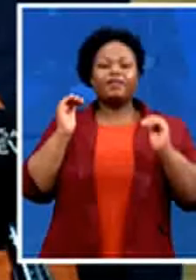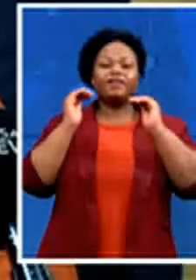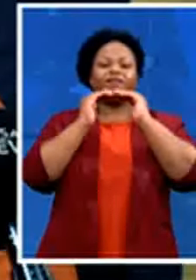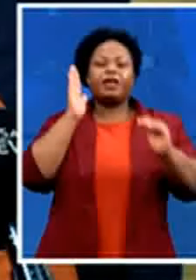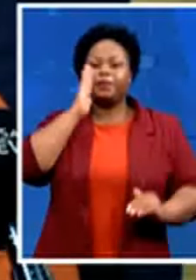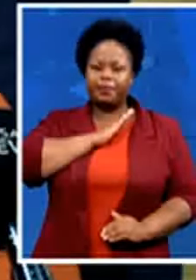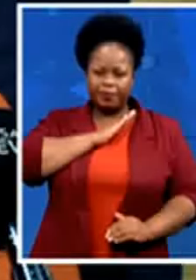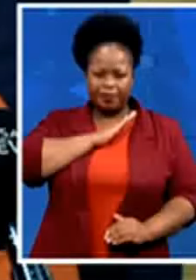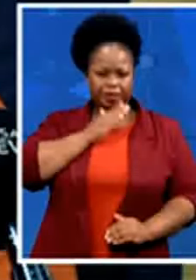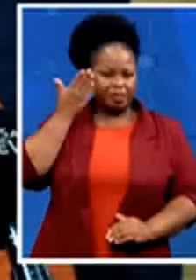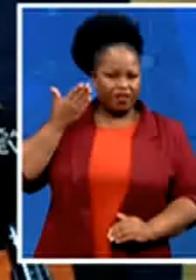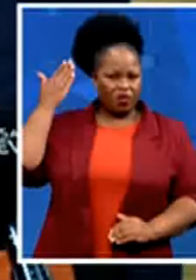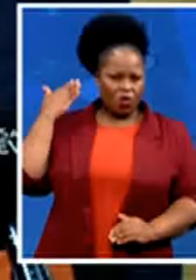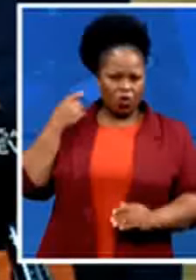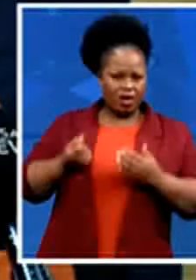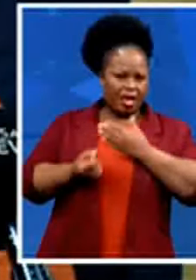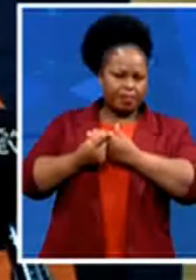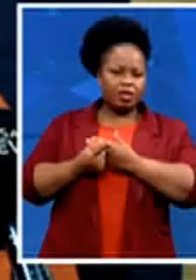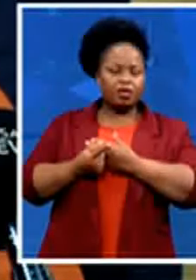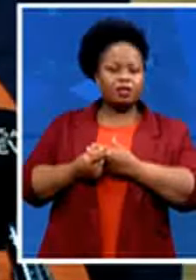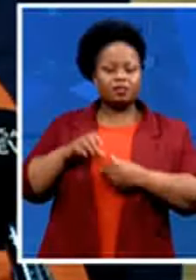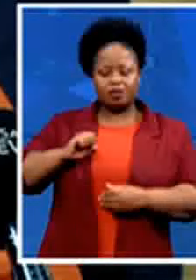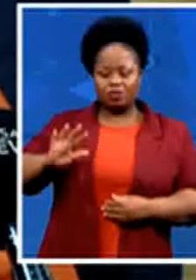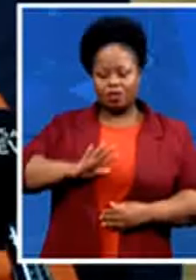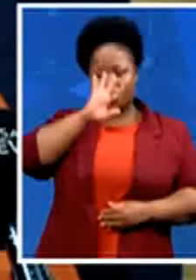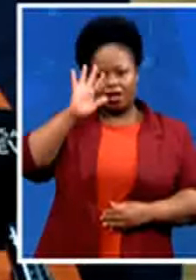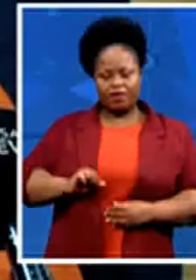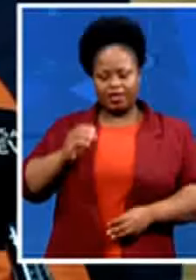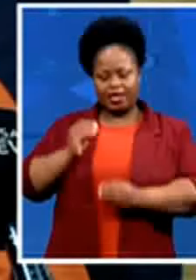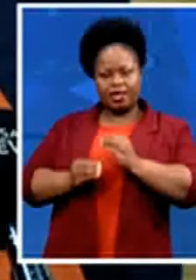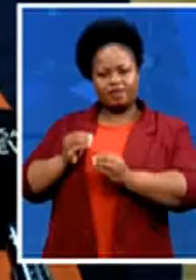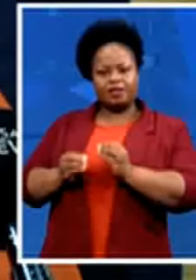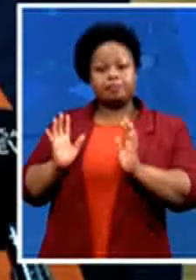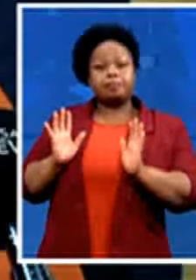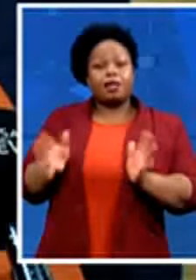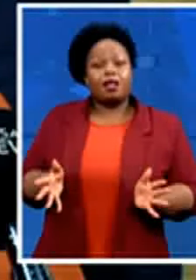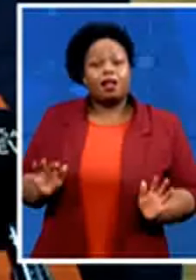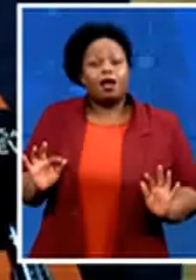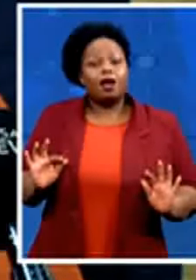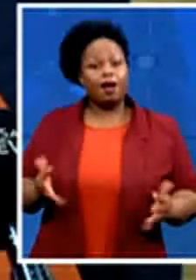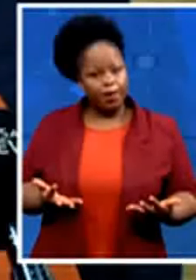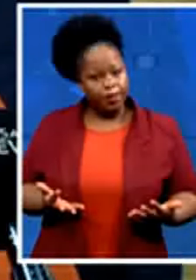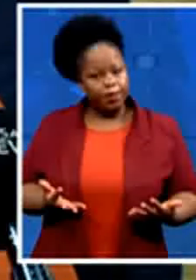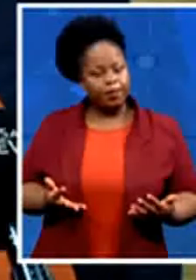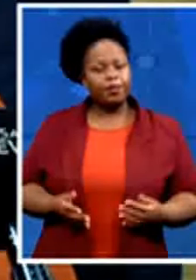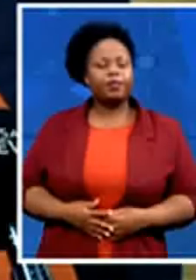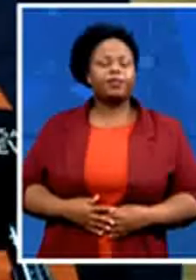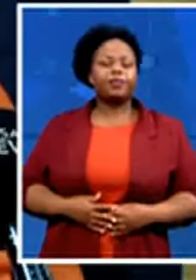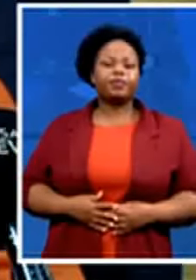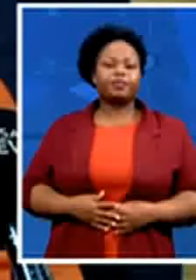only when we deal with to achieve spatial justice